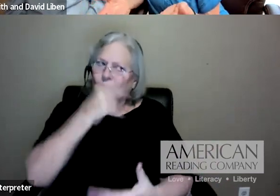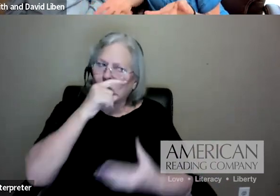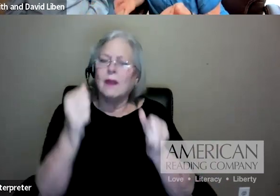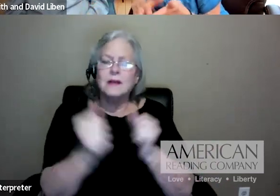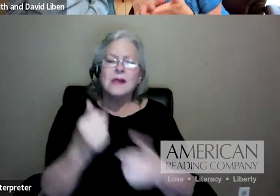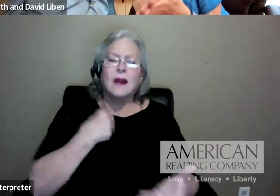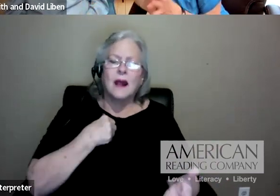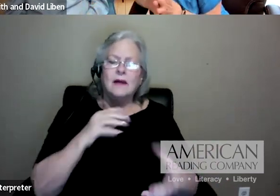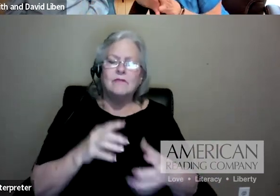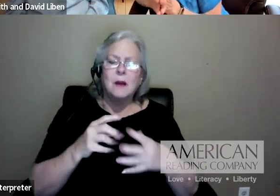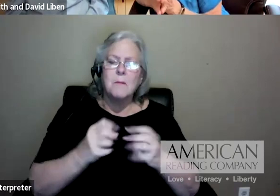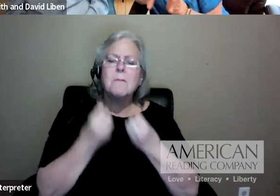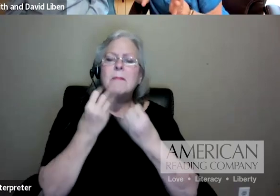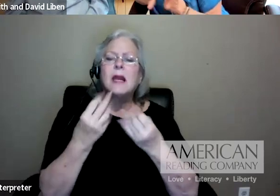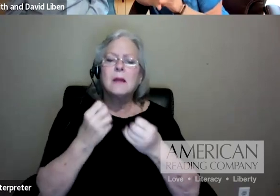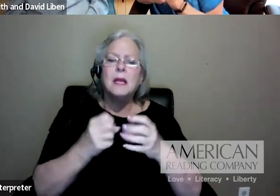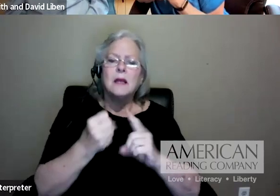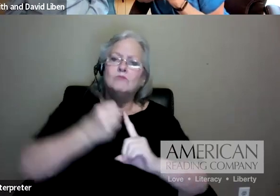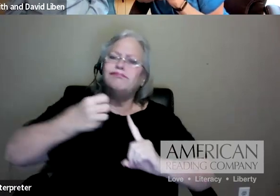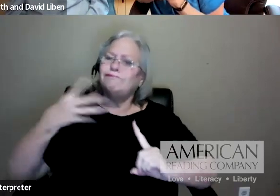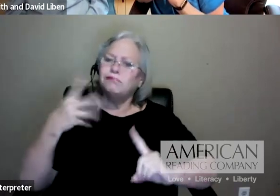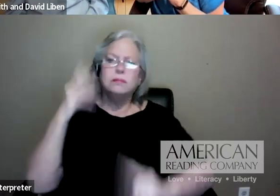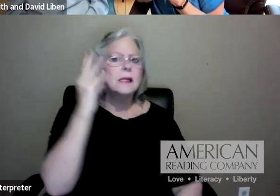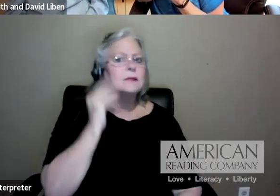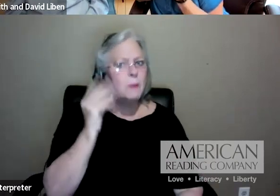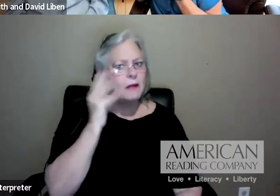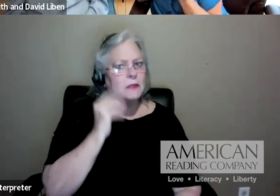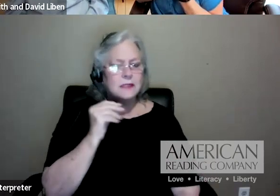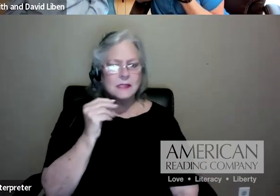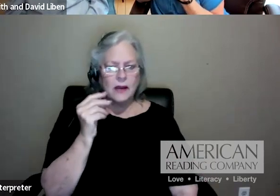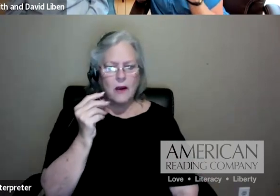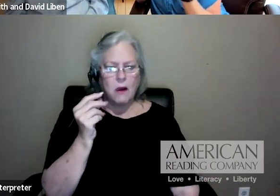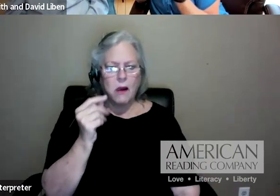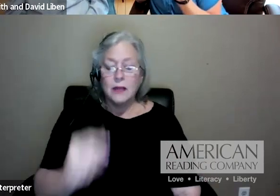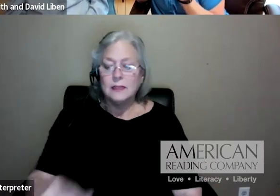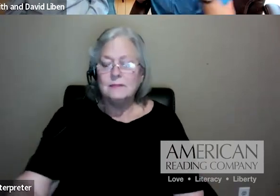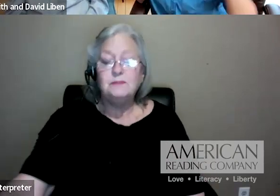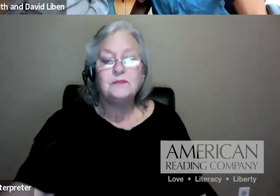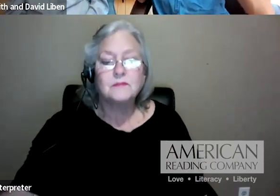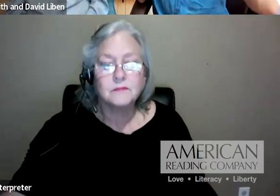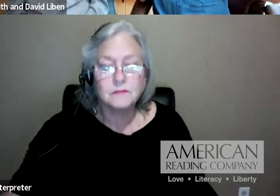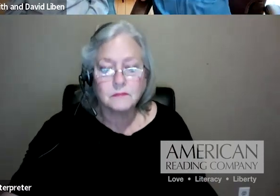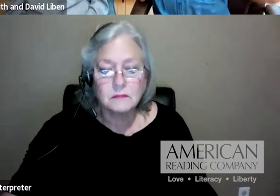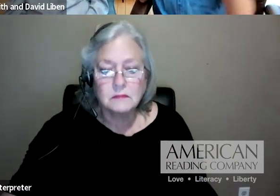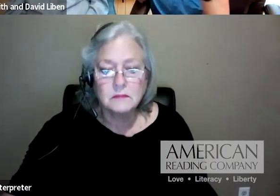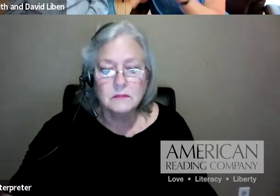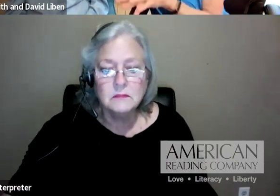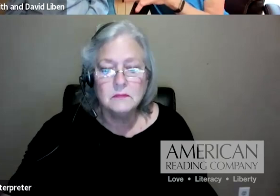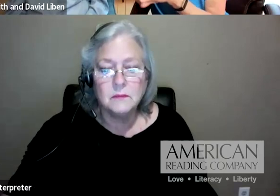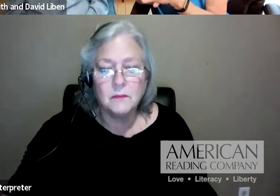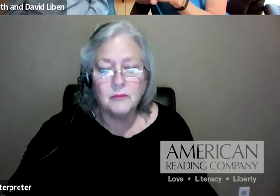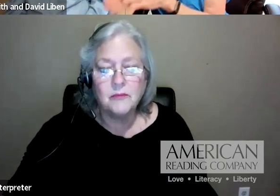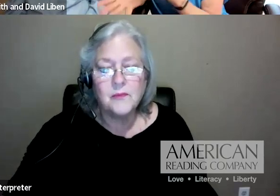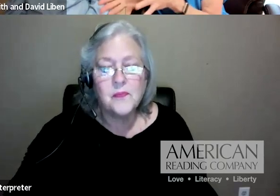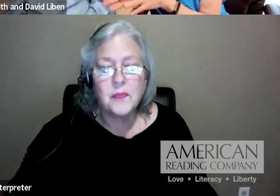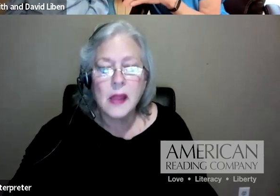learning. So I'm surprised we didn't touch on the equally robust connection between